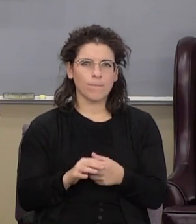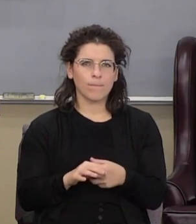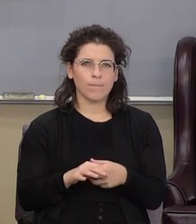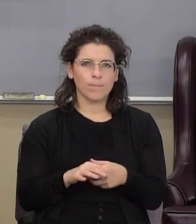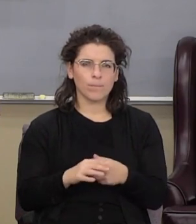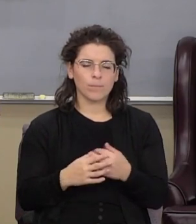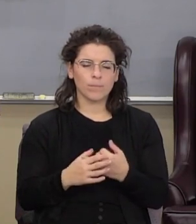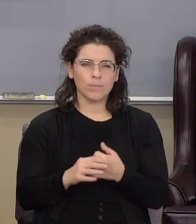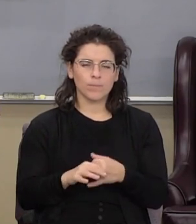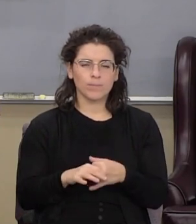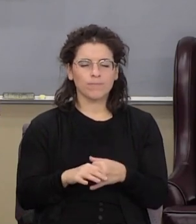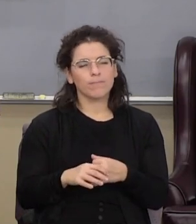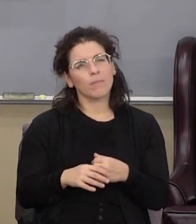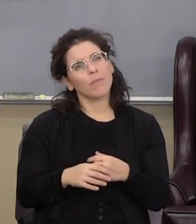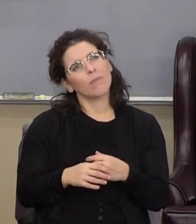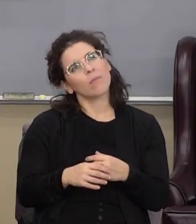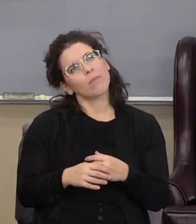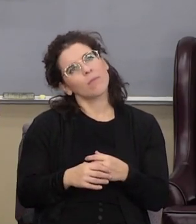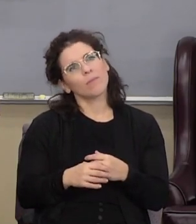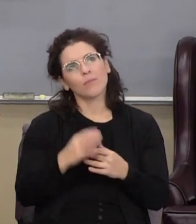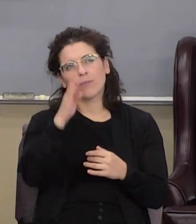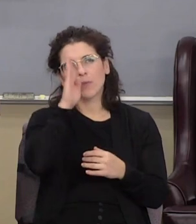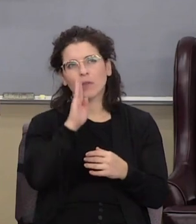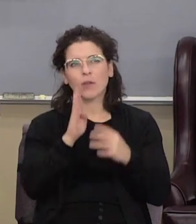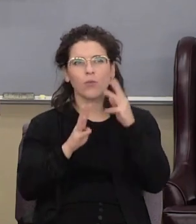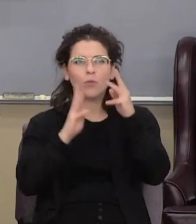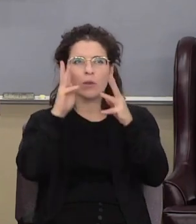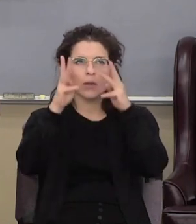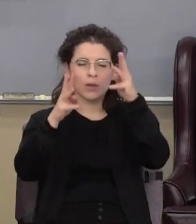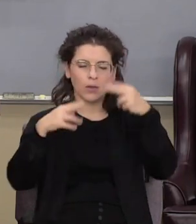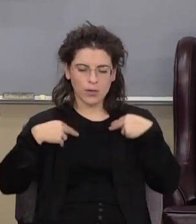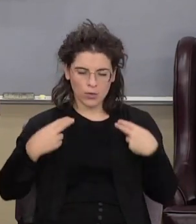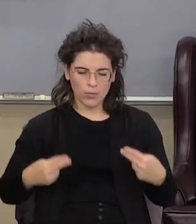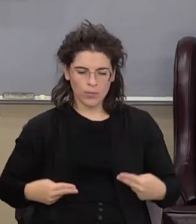do you understand how God created humanity to expand